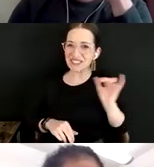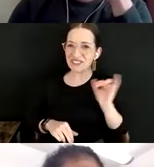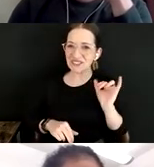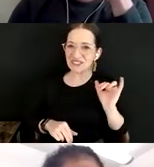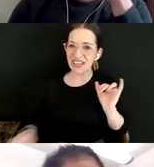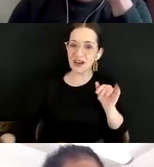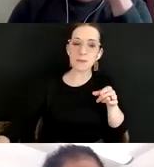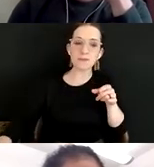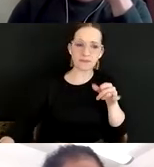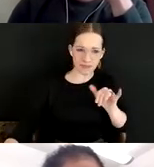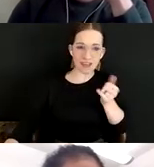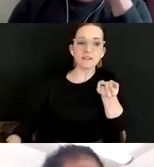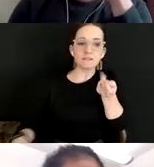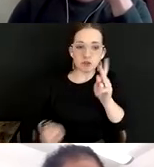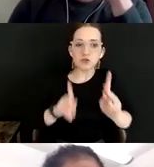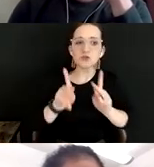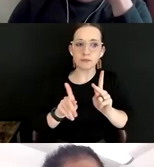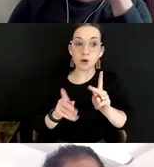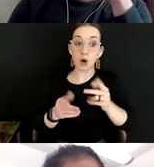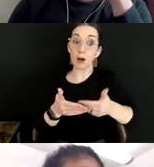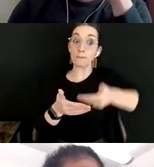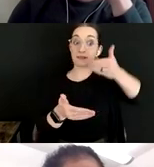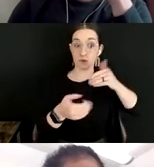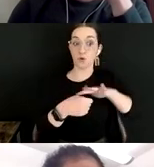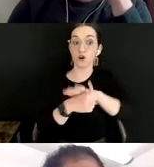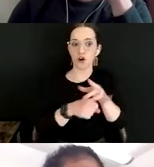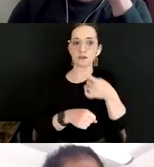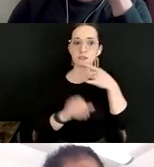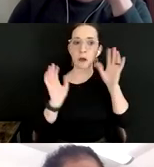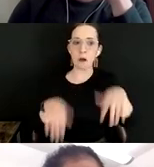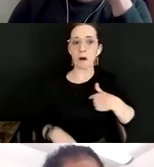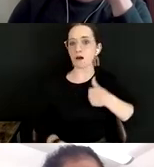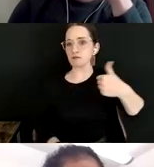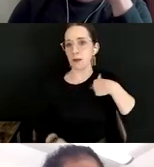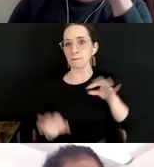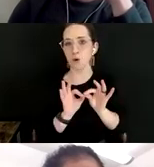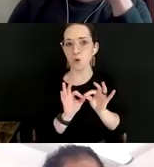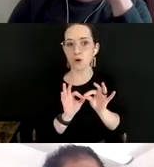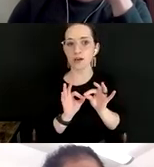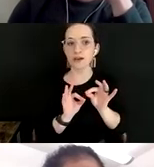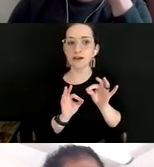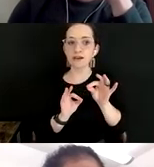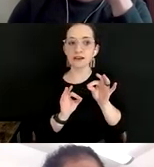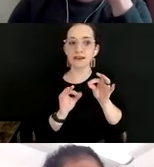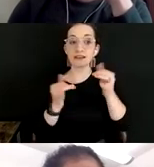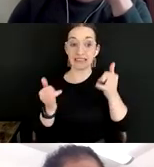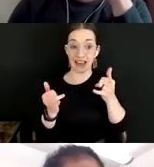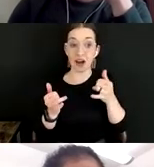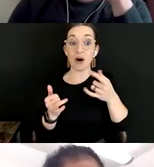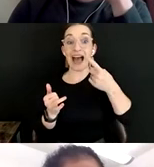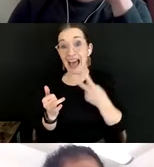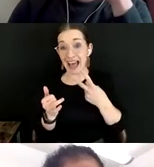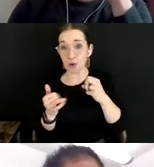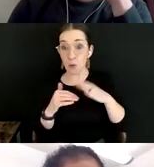relatively few respondents said that this was a pre-COVID success metric, half or more say it's a top priority now.